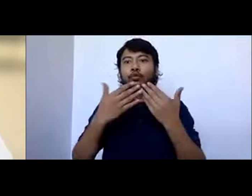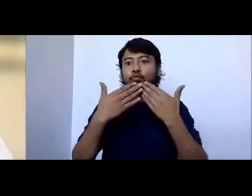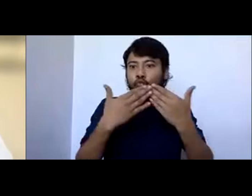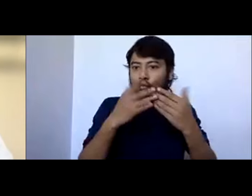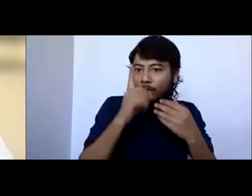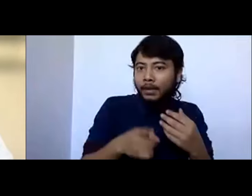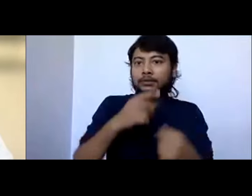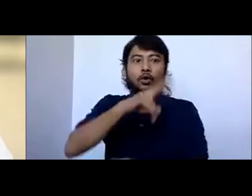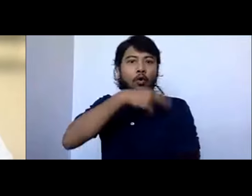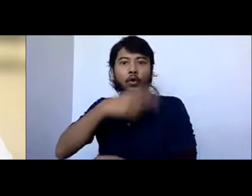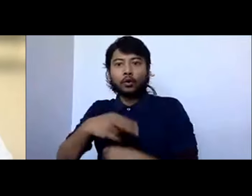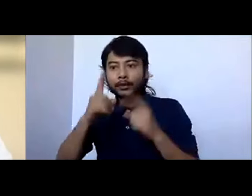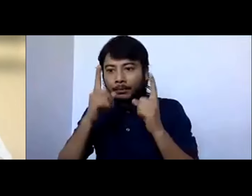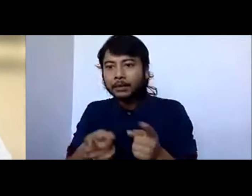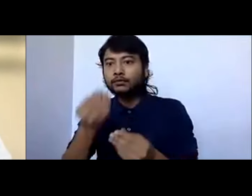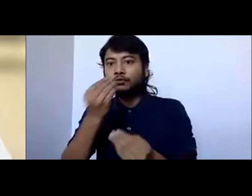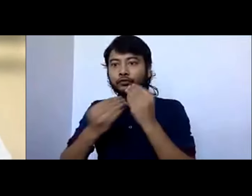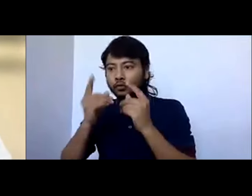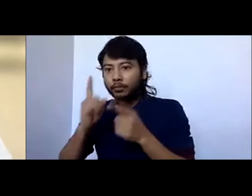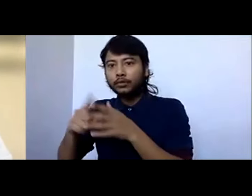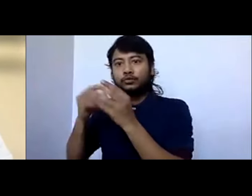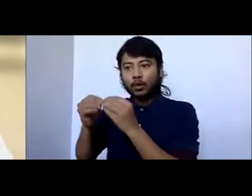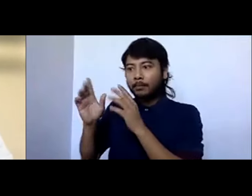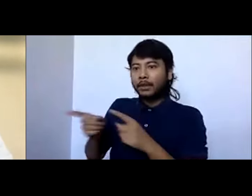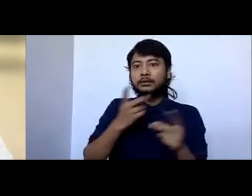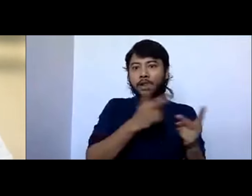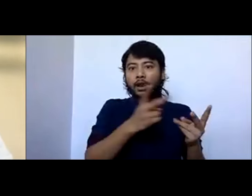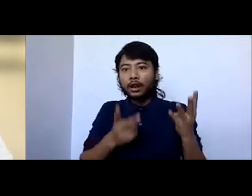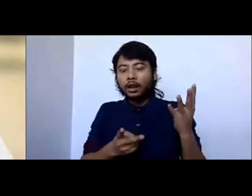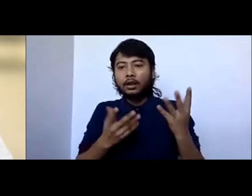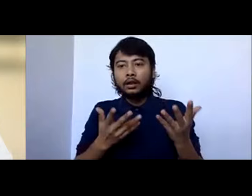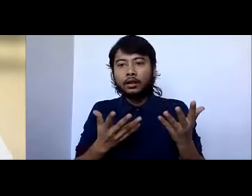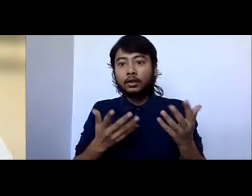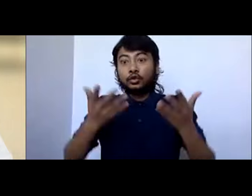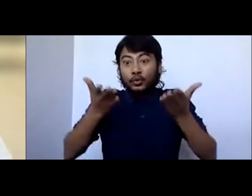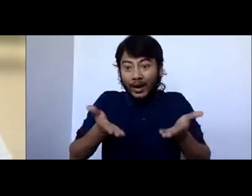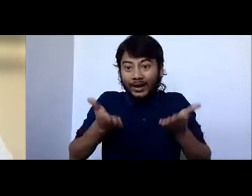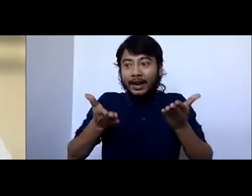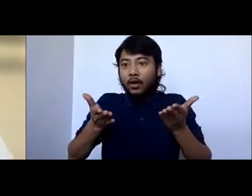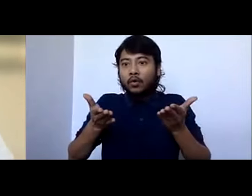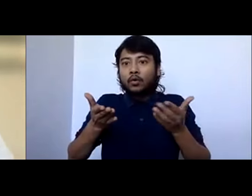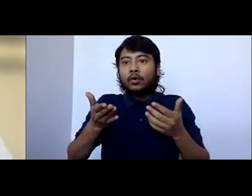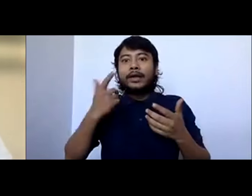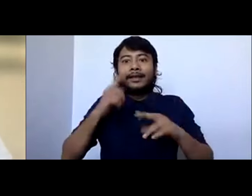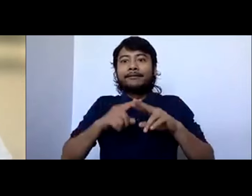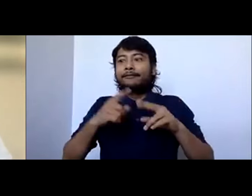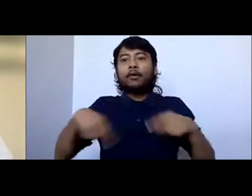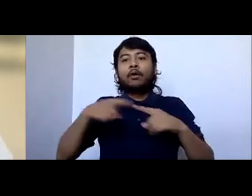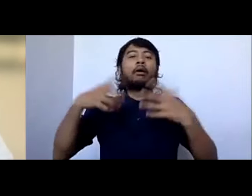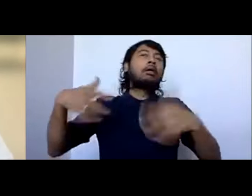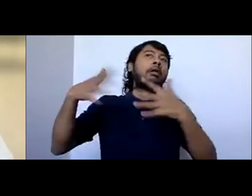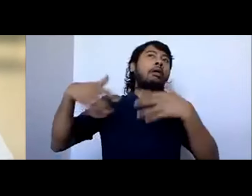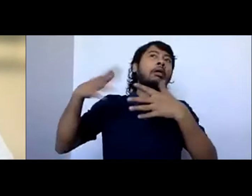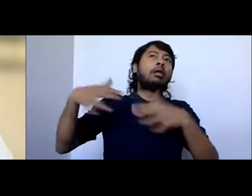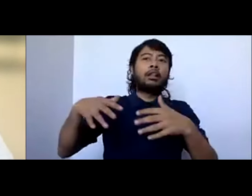the board. because, you know, if we are not mitigating the risks now, the climate change refugees are not too